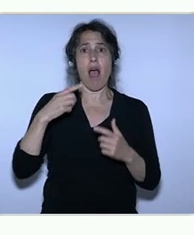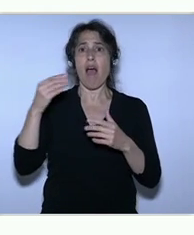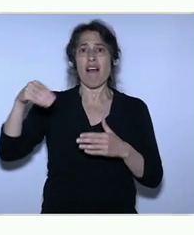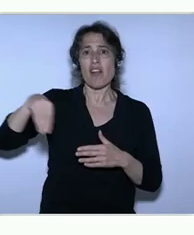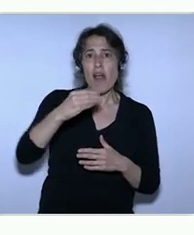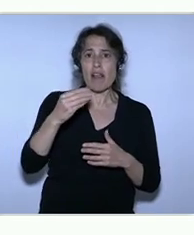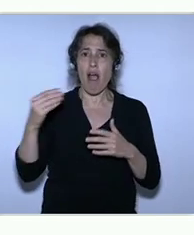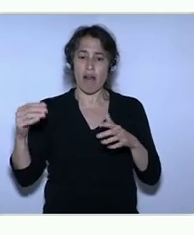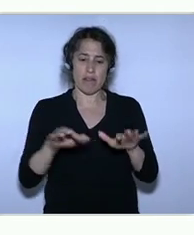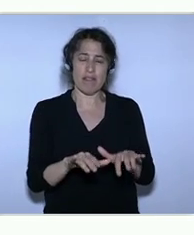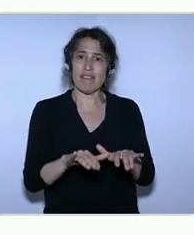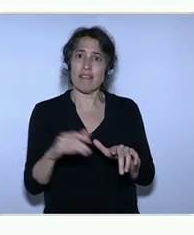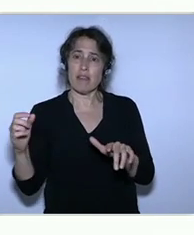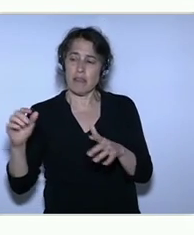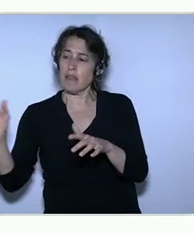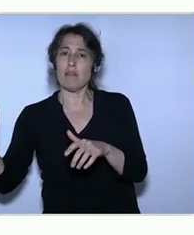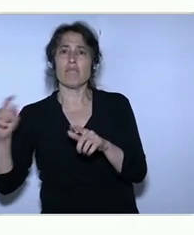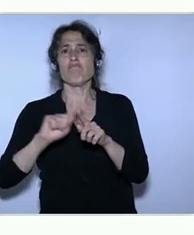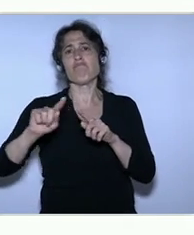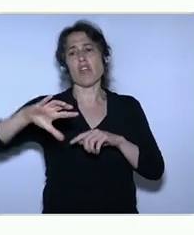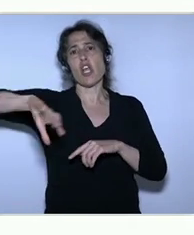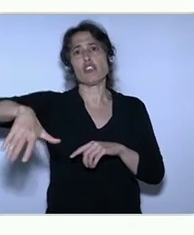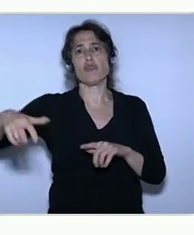crowd funding and other alternative sources of financing.